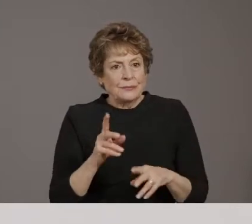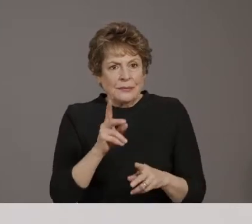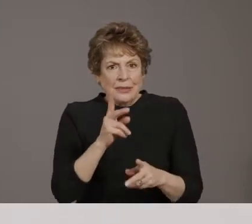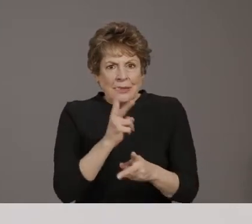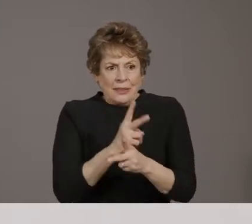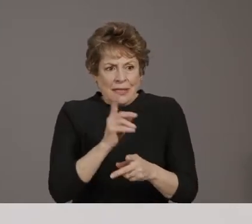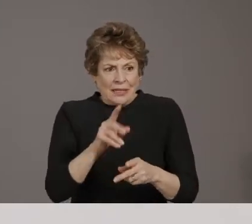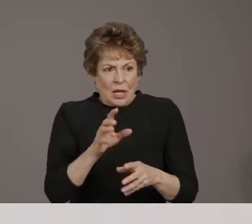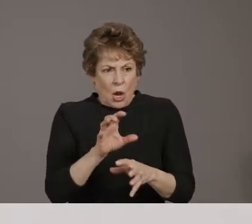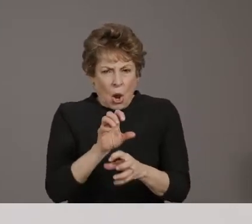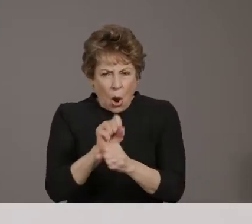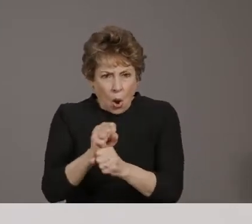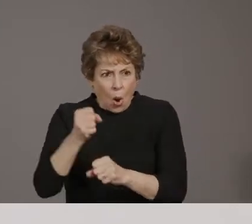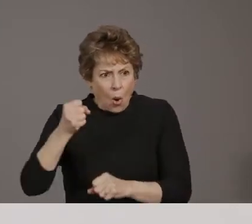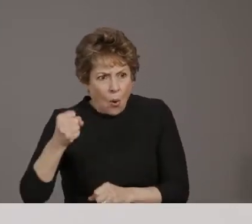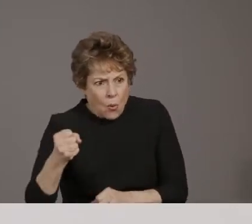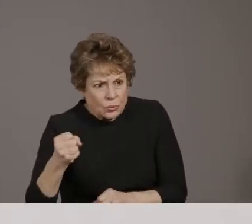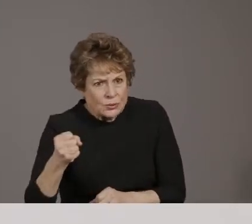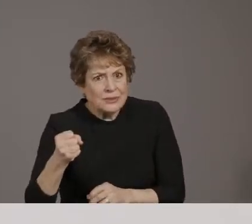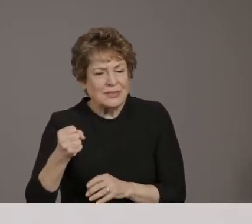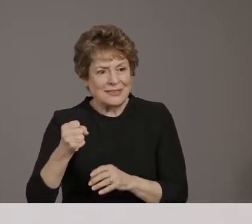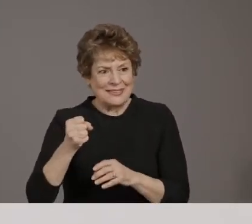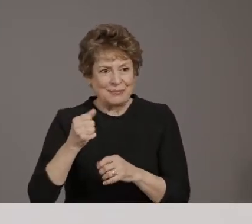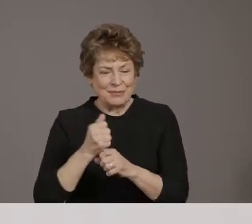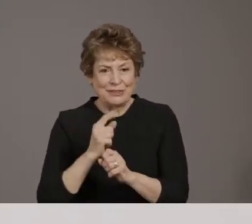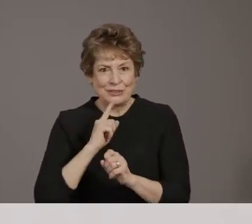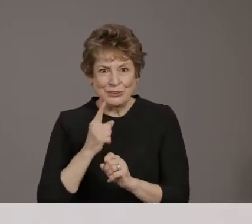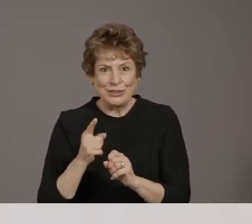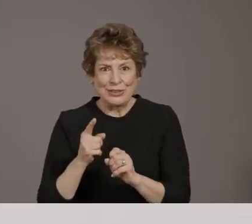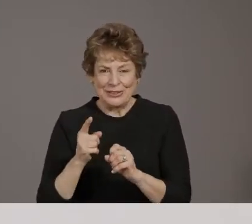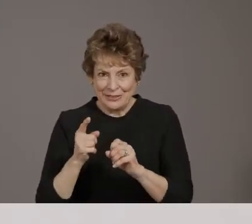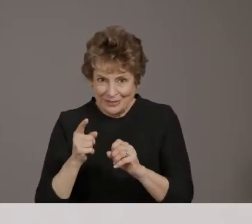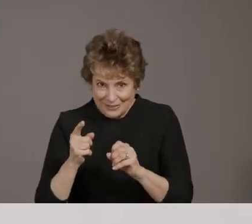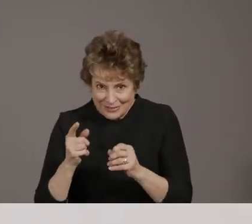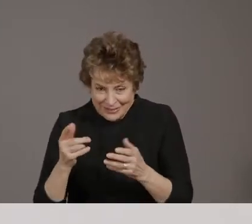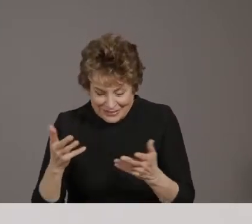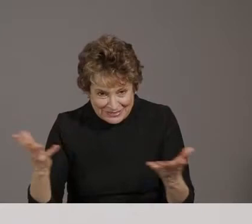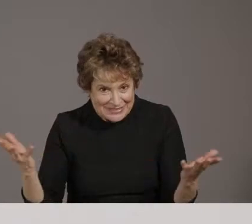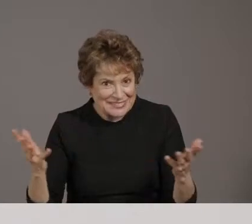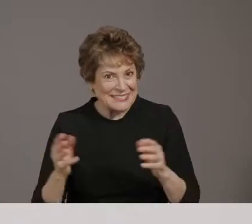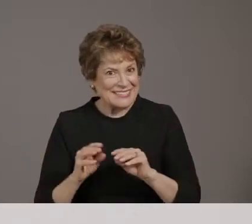Thank you. You're welcome. Next is Daniel Miller. Hi, Daniel.